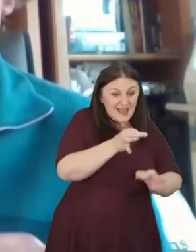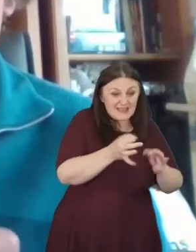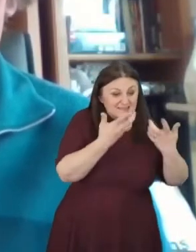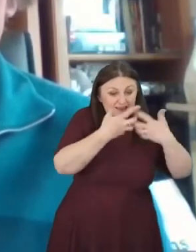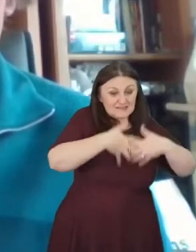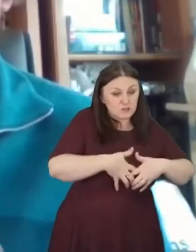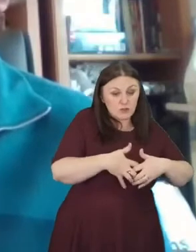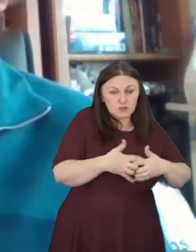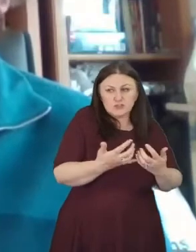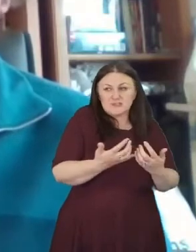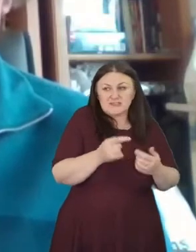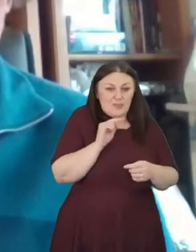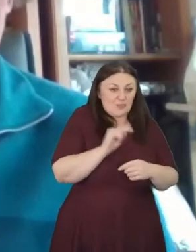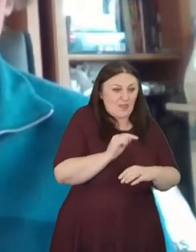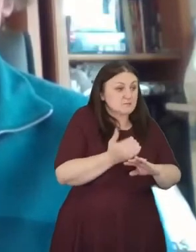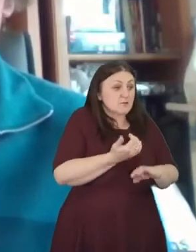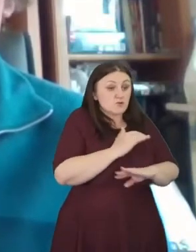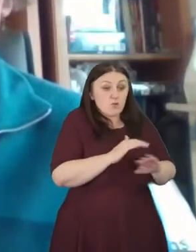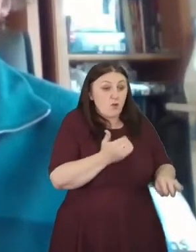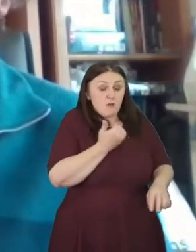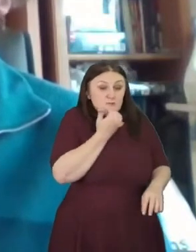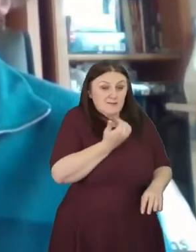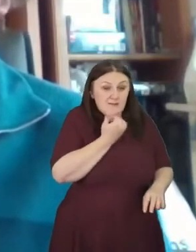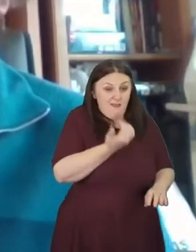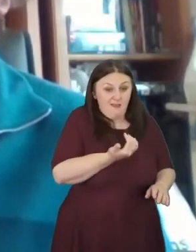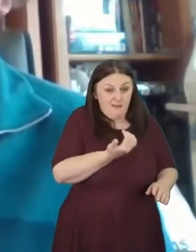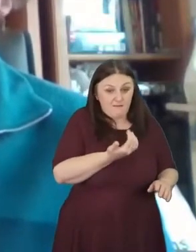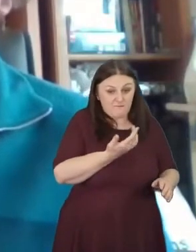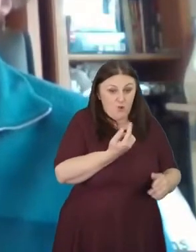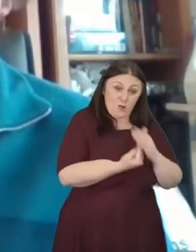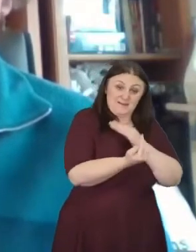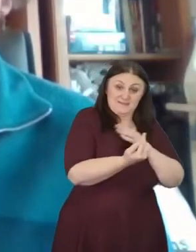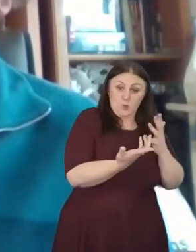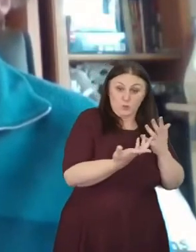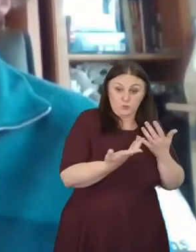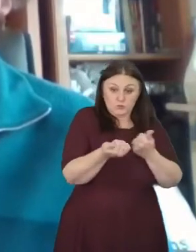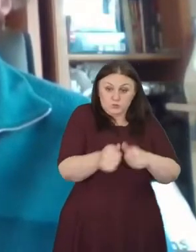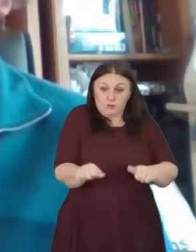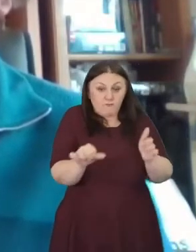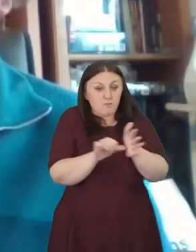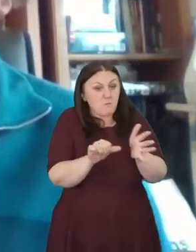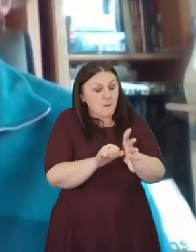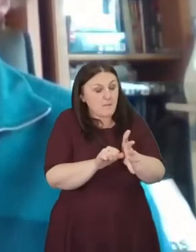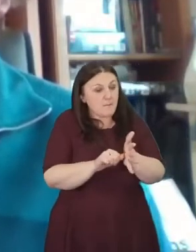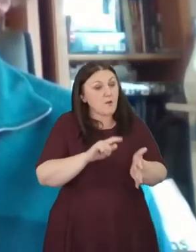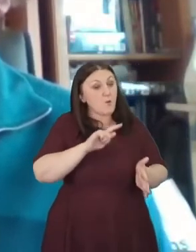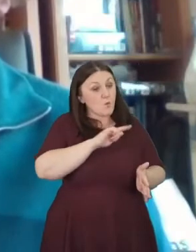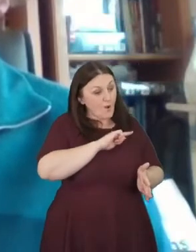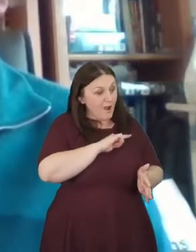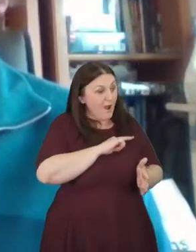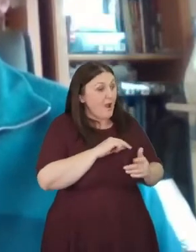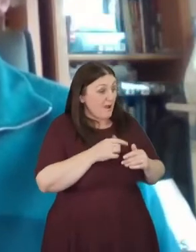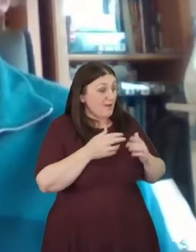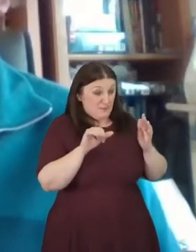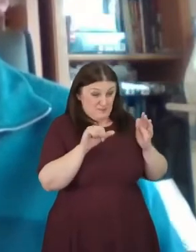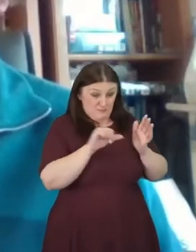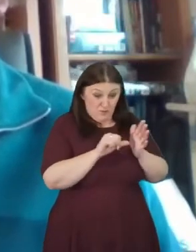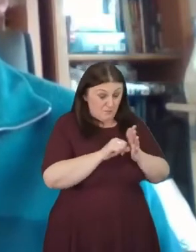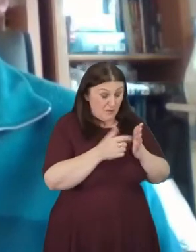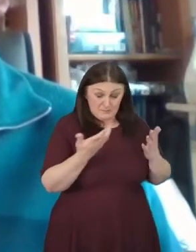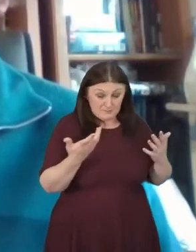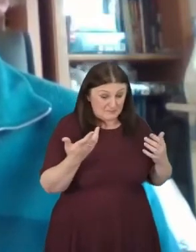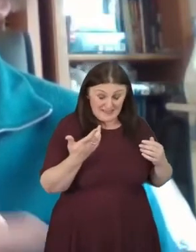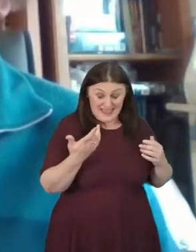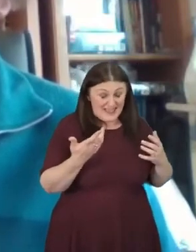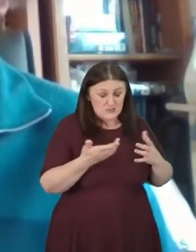to solve this problem because the problem runs much, much deeper than this.